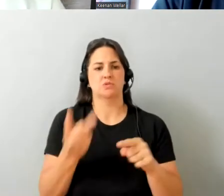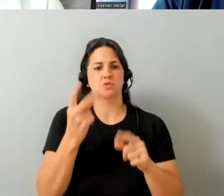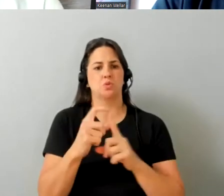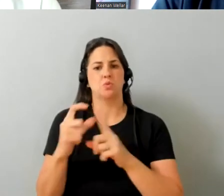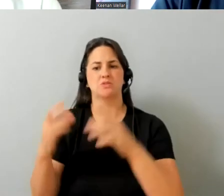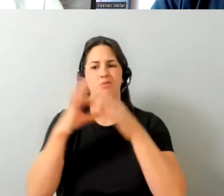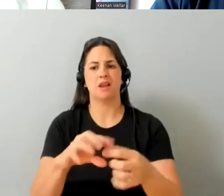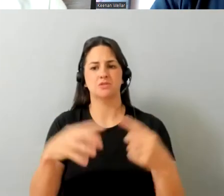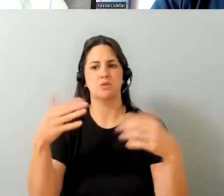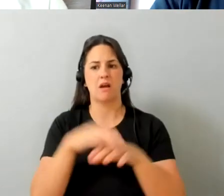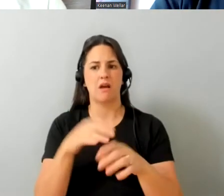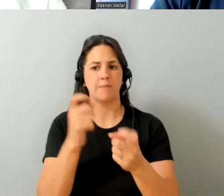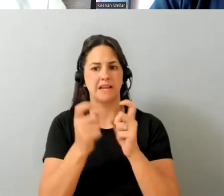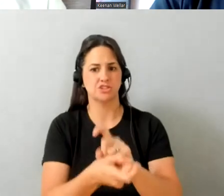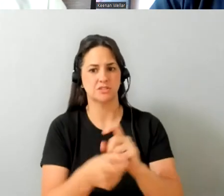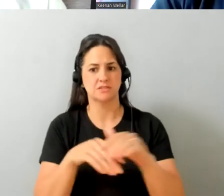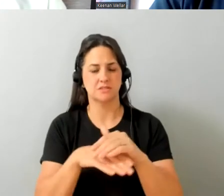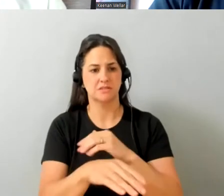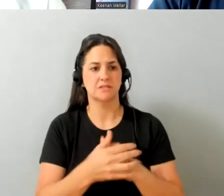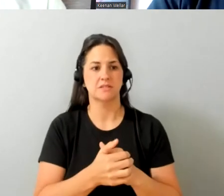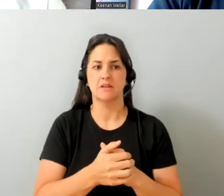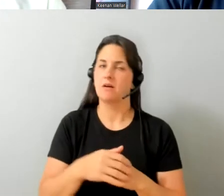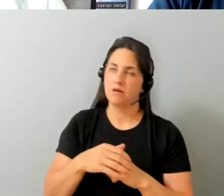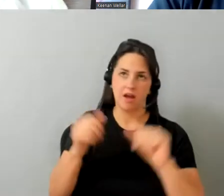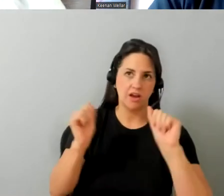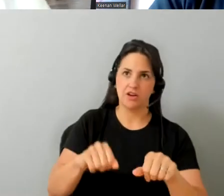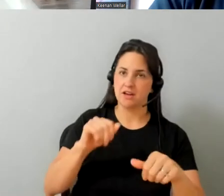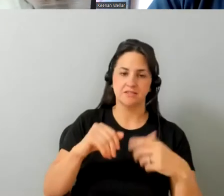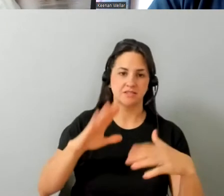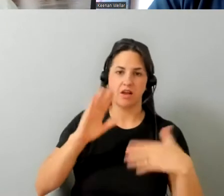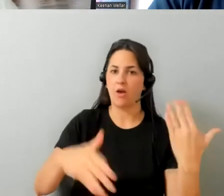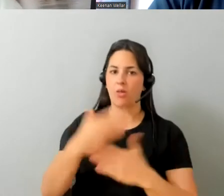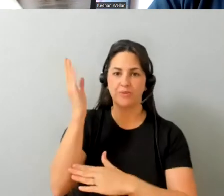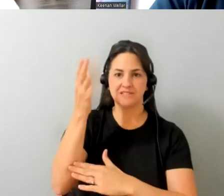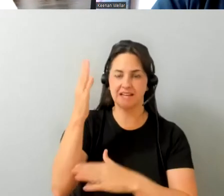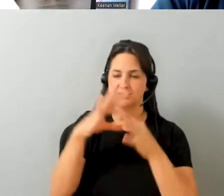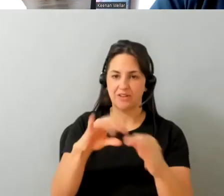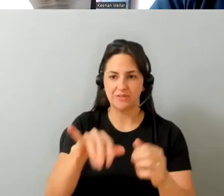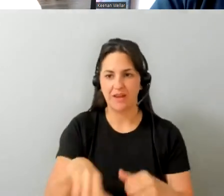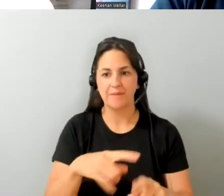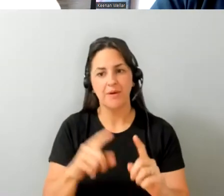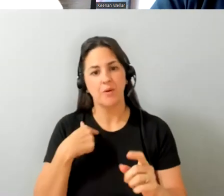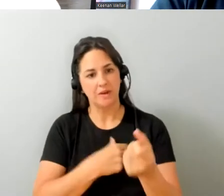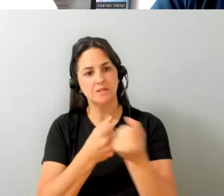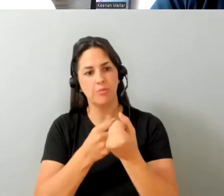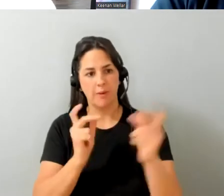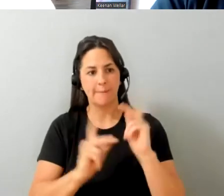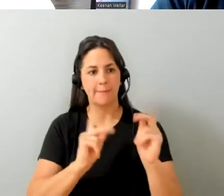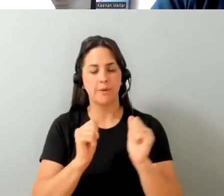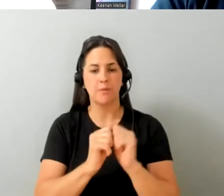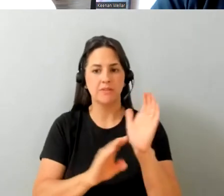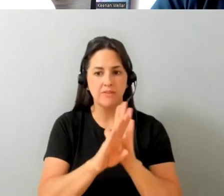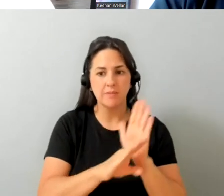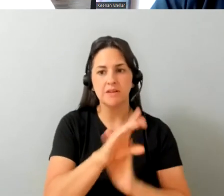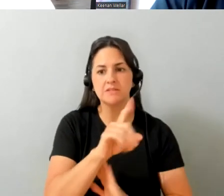workplace well that could be a whole presentation but i think yeah i mean we support people with uh developmental